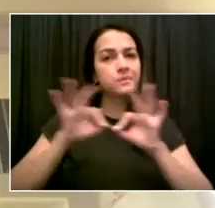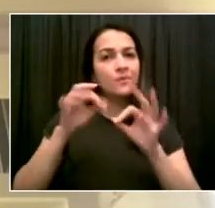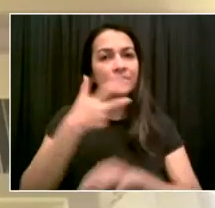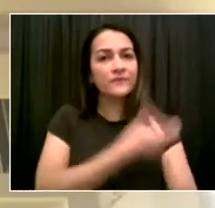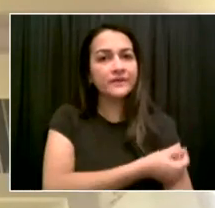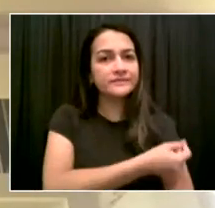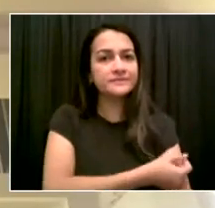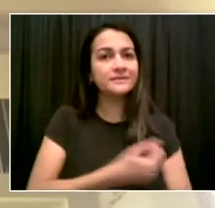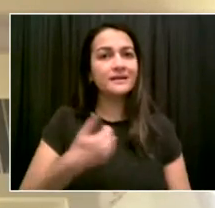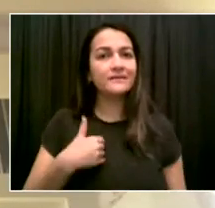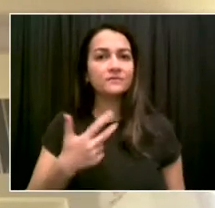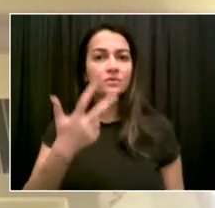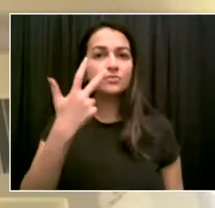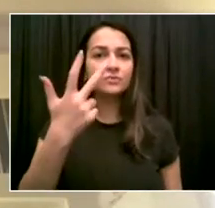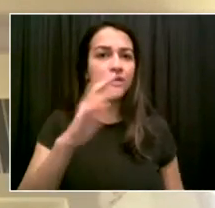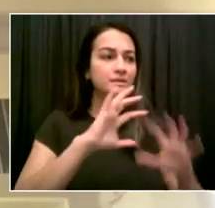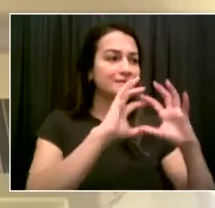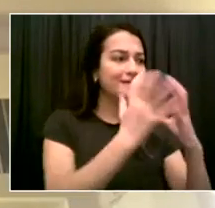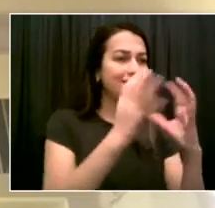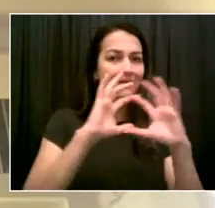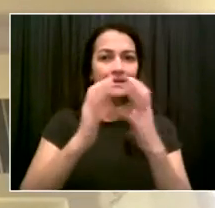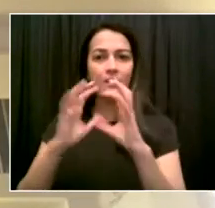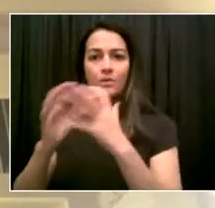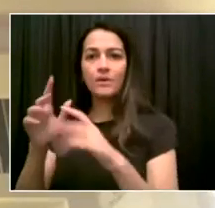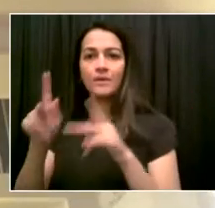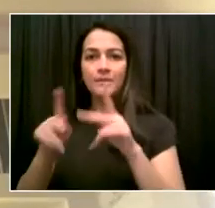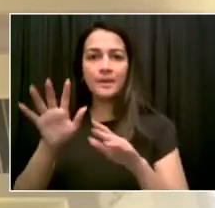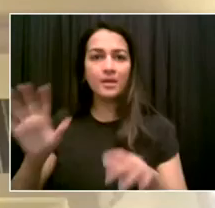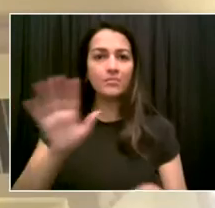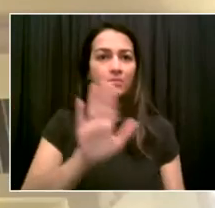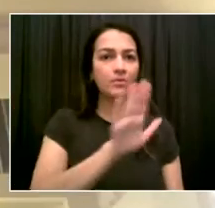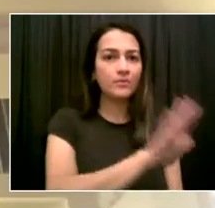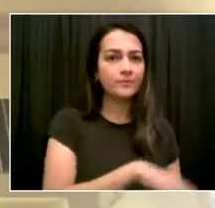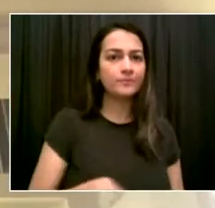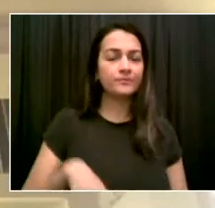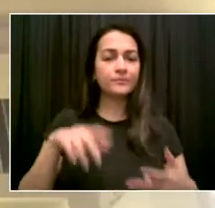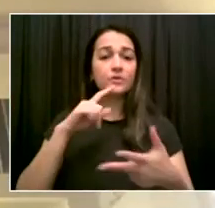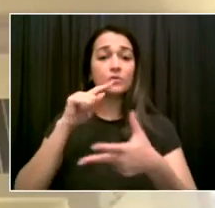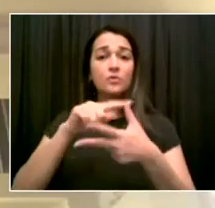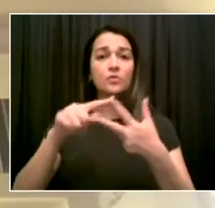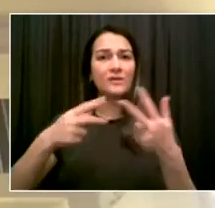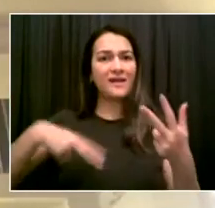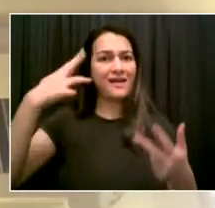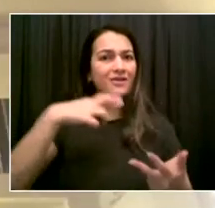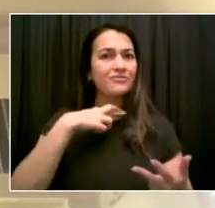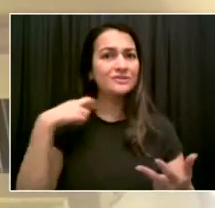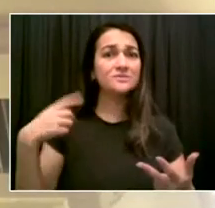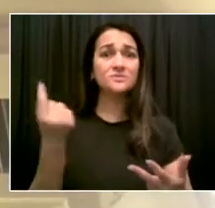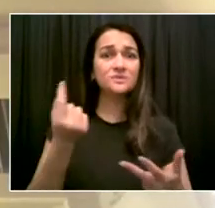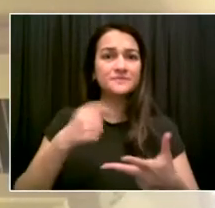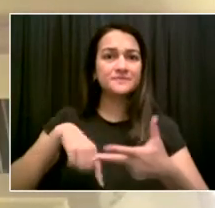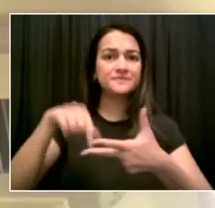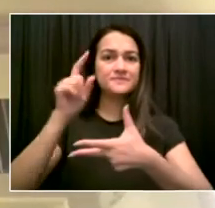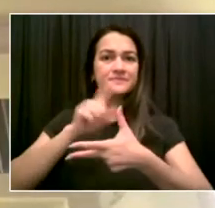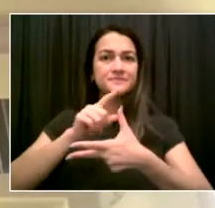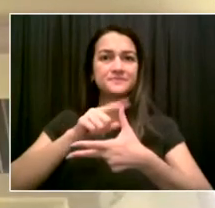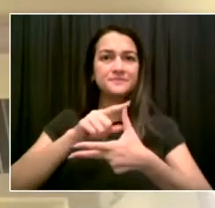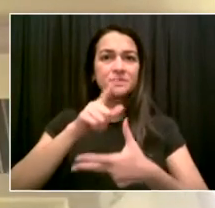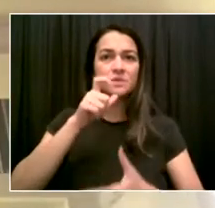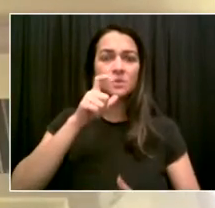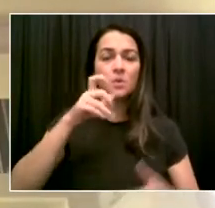is showing great respect for all three. The first are vaccinated people, people who have protected themselves